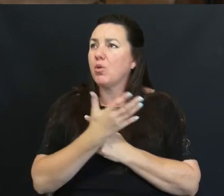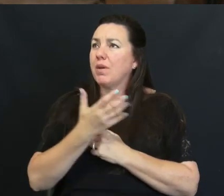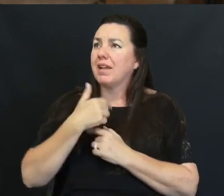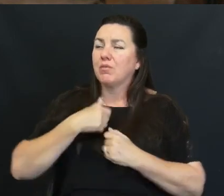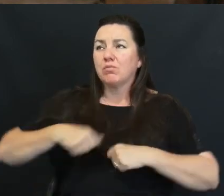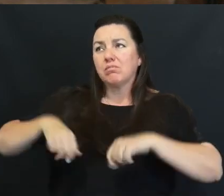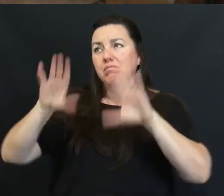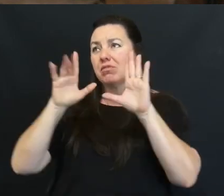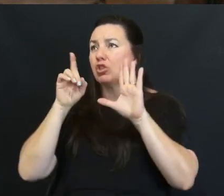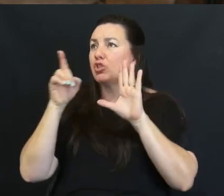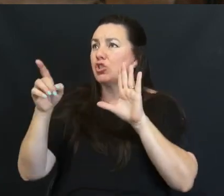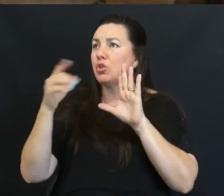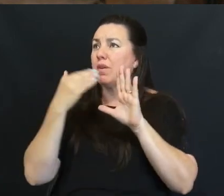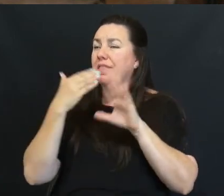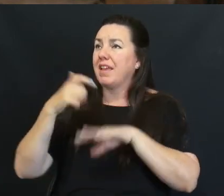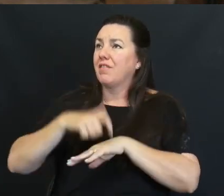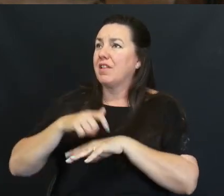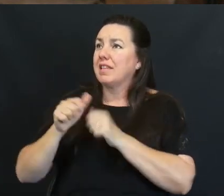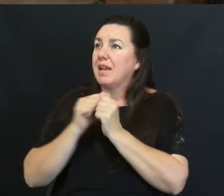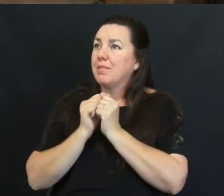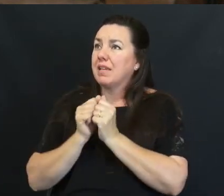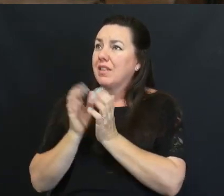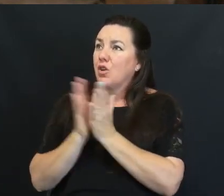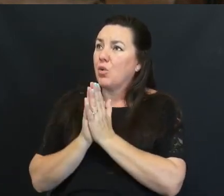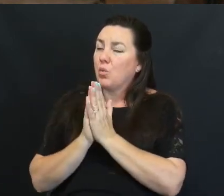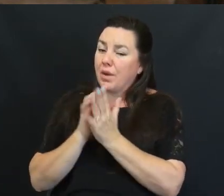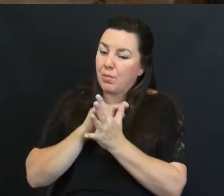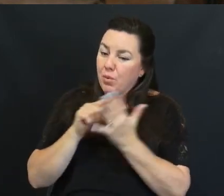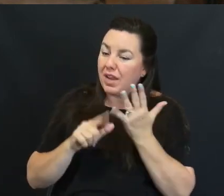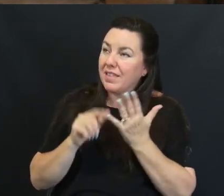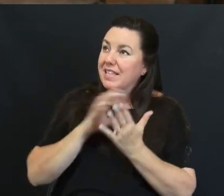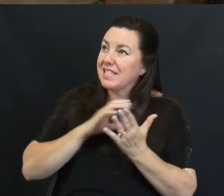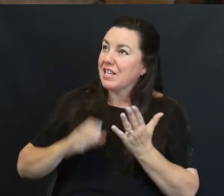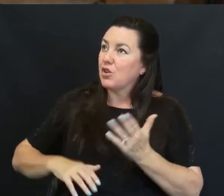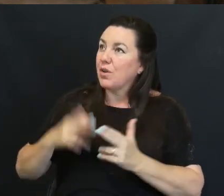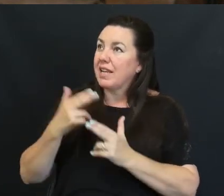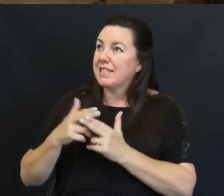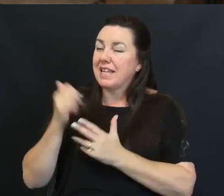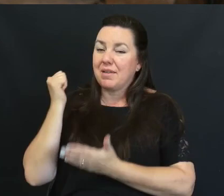Render To You Thank You For Our Time Together And We Pray This In Christ's Name Amen